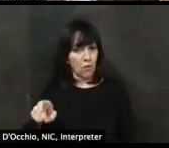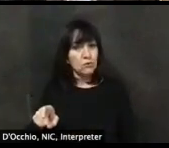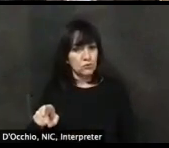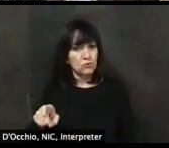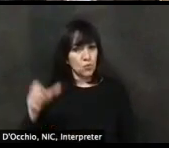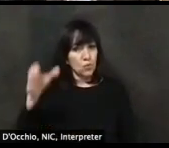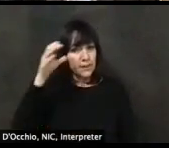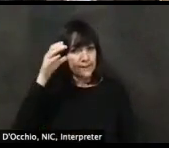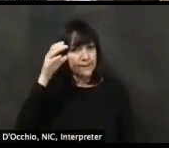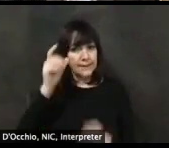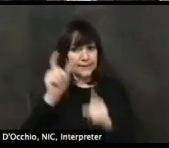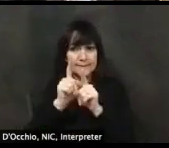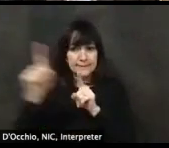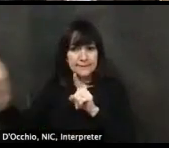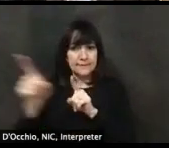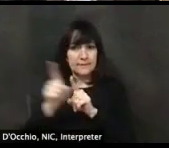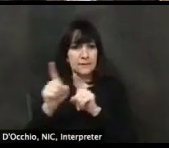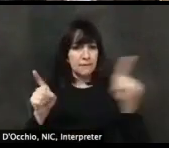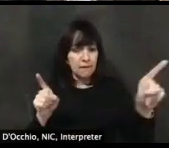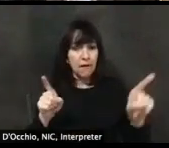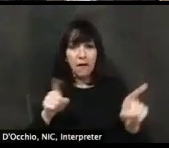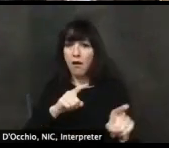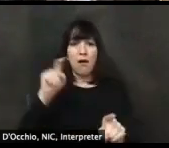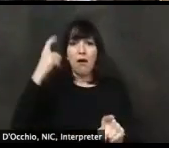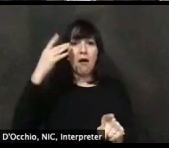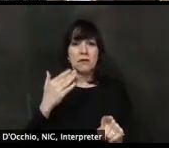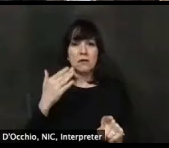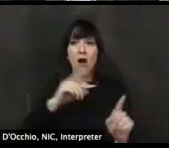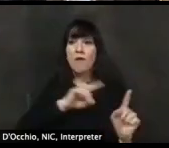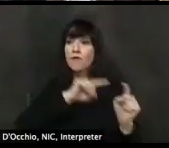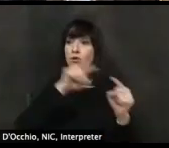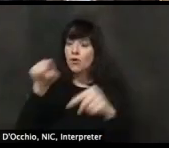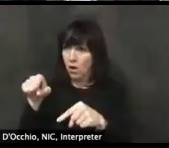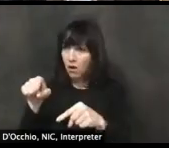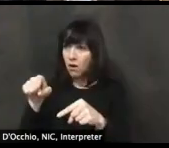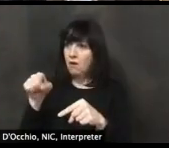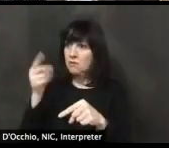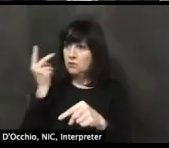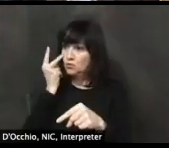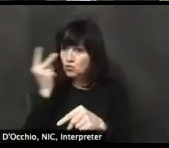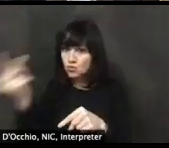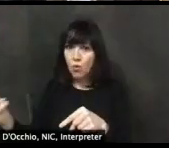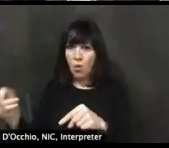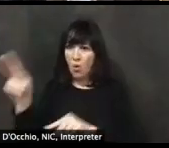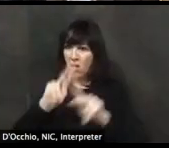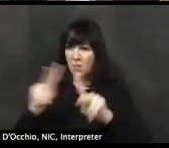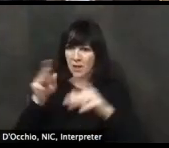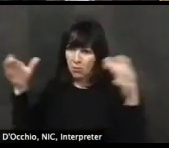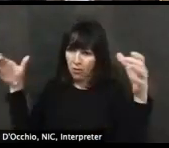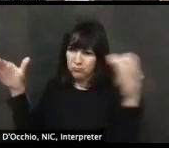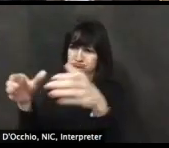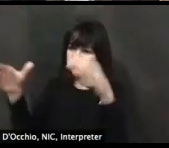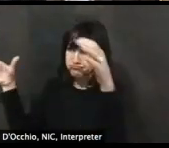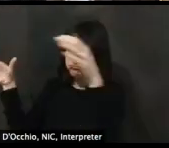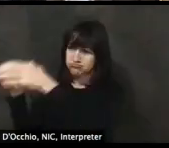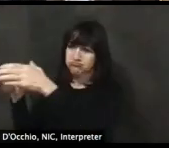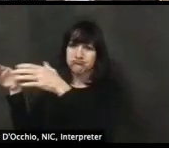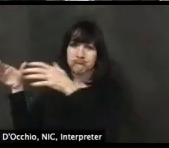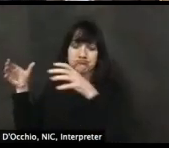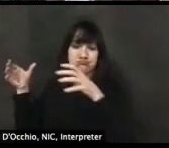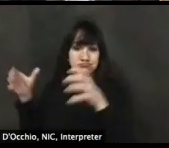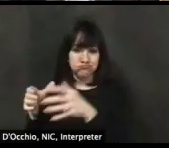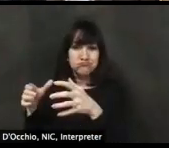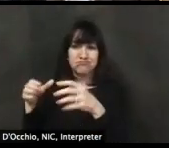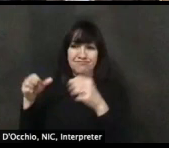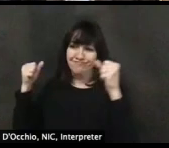just like clusters of people close together. And as, you know, similarly, um, with the weekend before with,